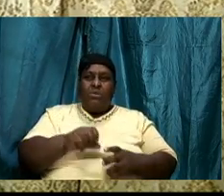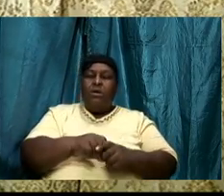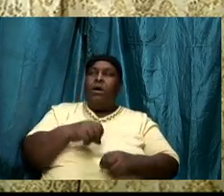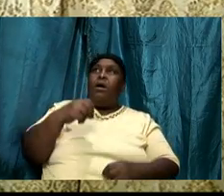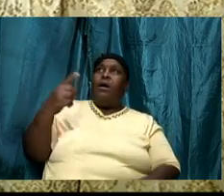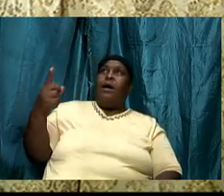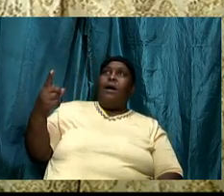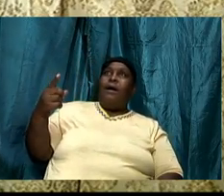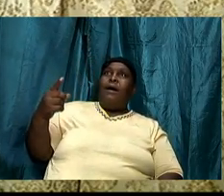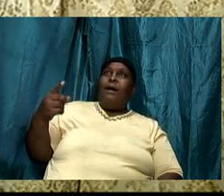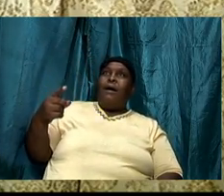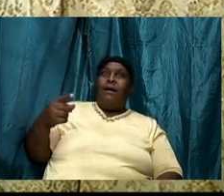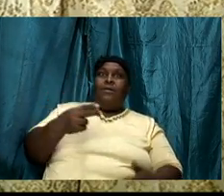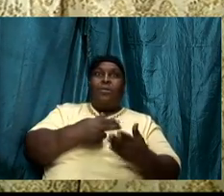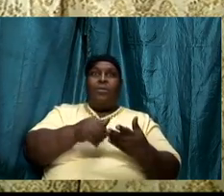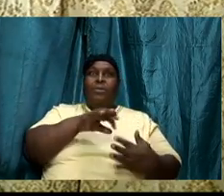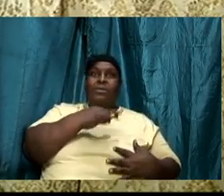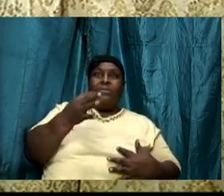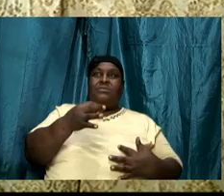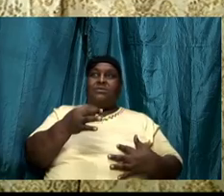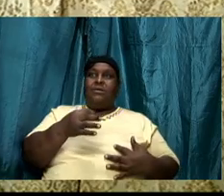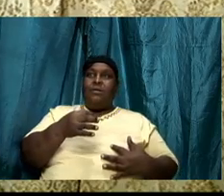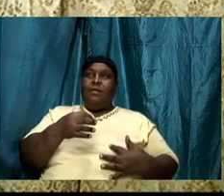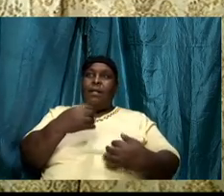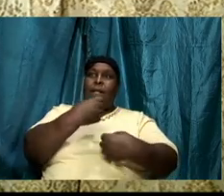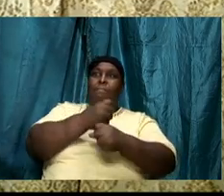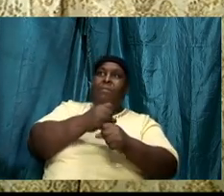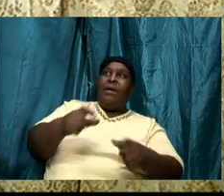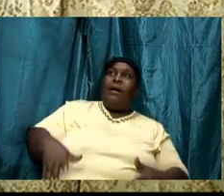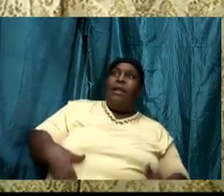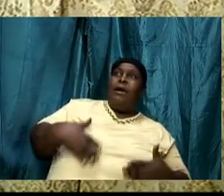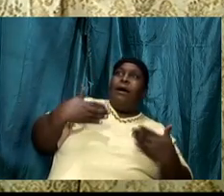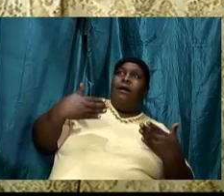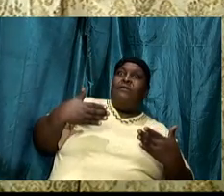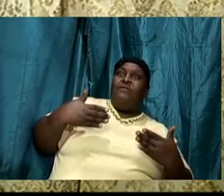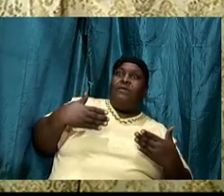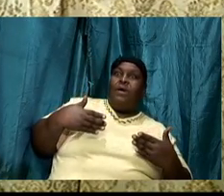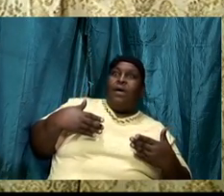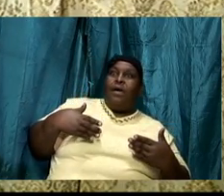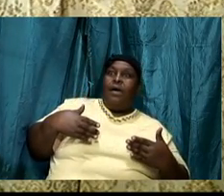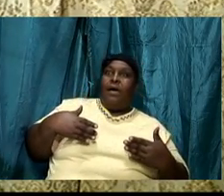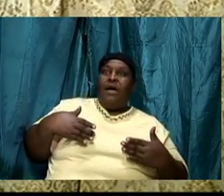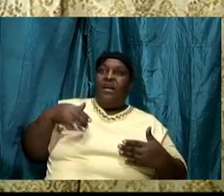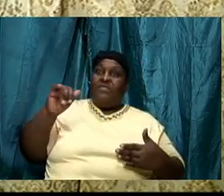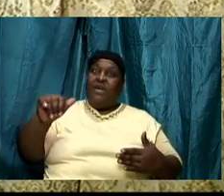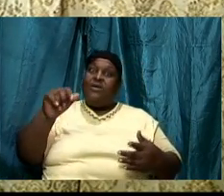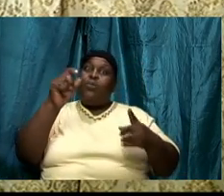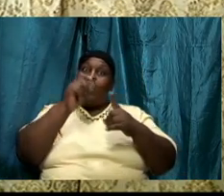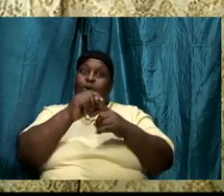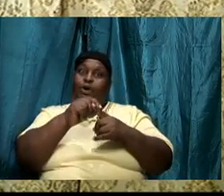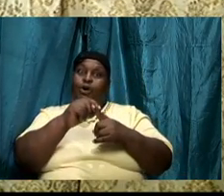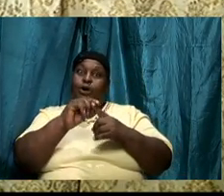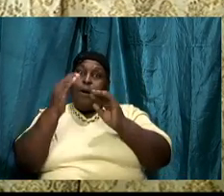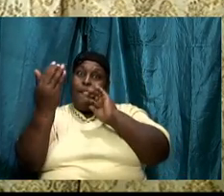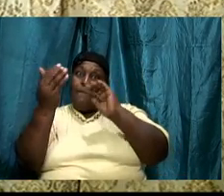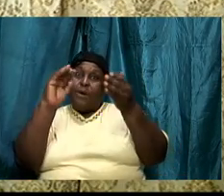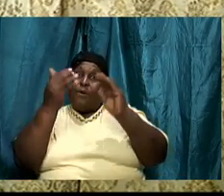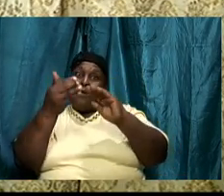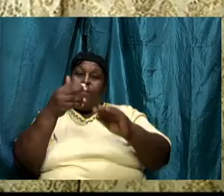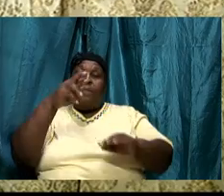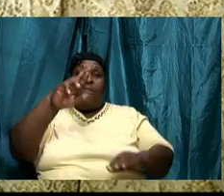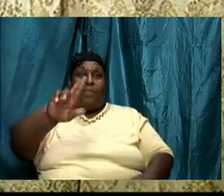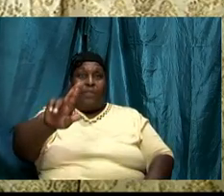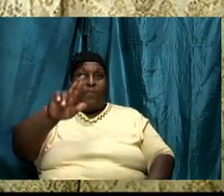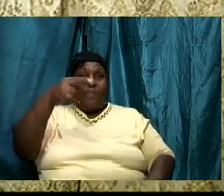Ghost will quicken you and that word then becomes a rima word and God rests it into your